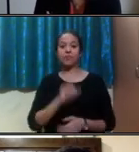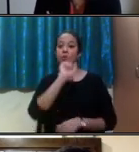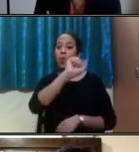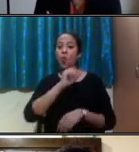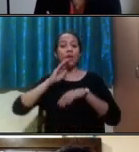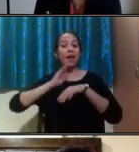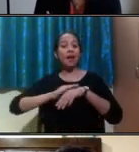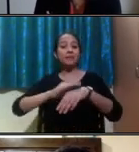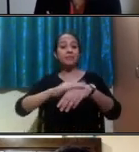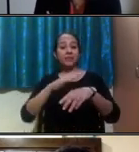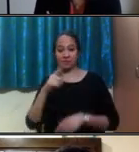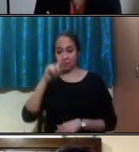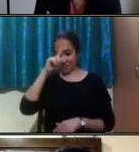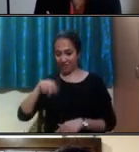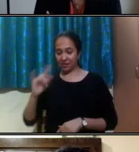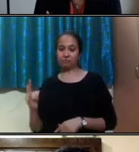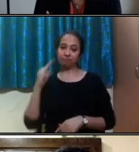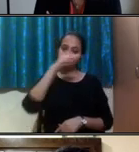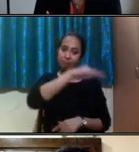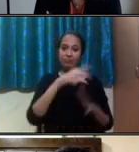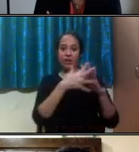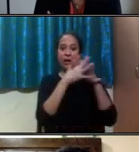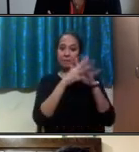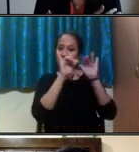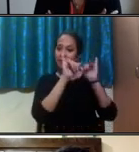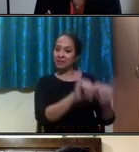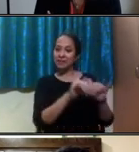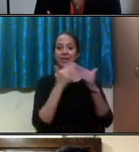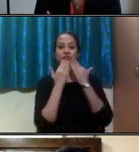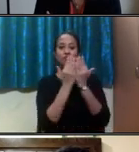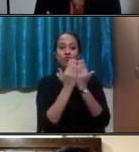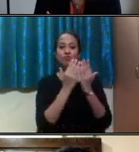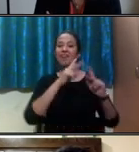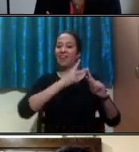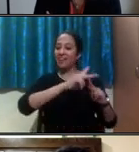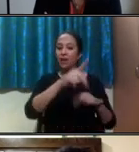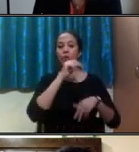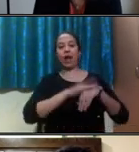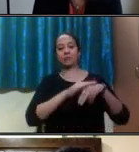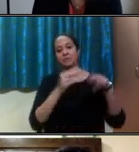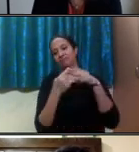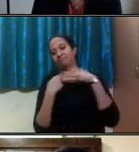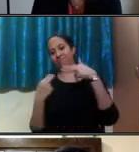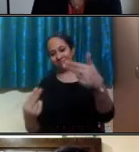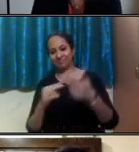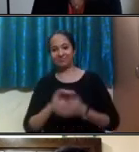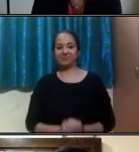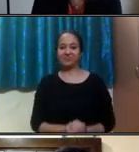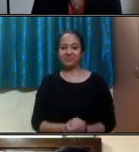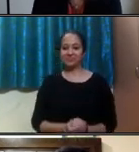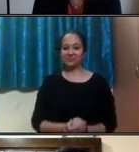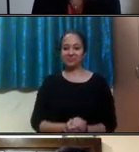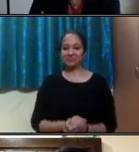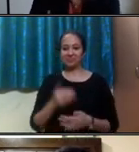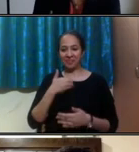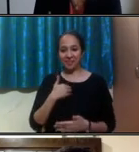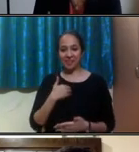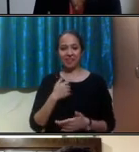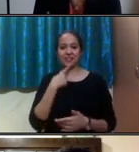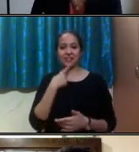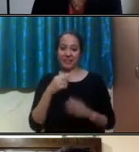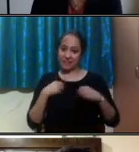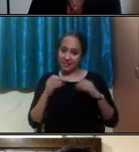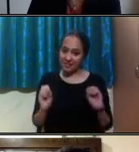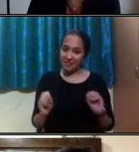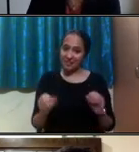experience of studying in the U.S. as an international student with a disability. So I believe Monica is going to